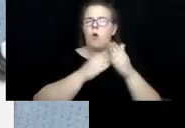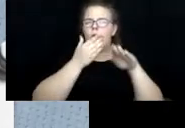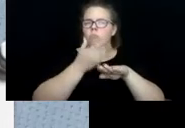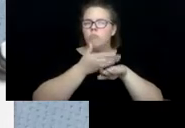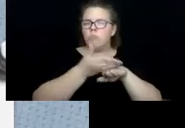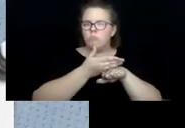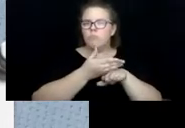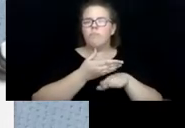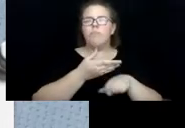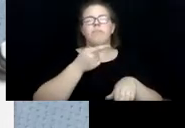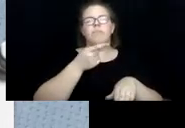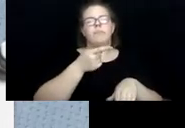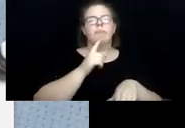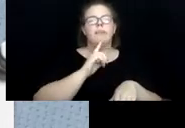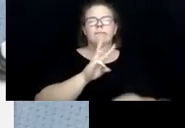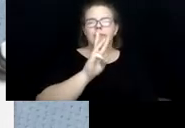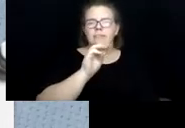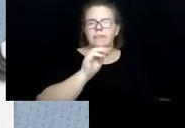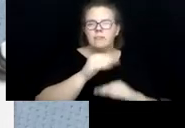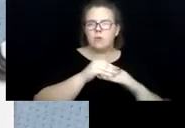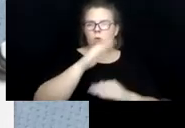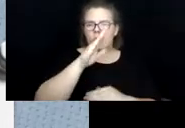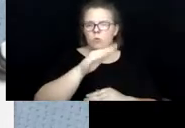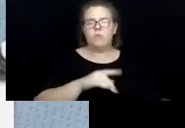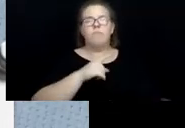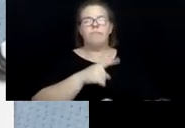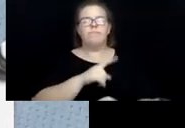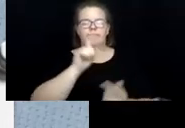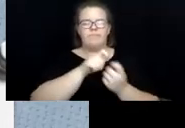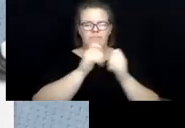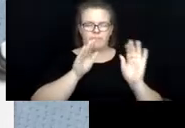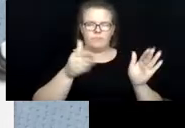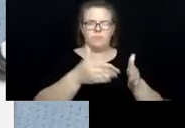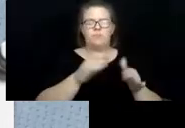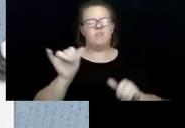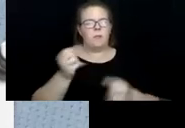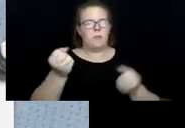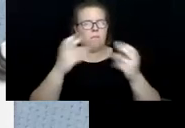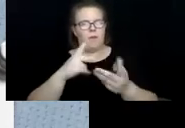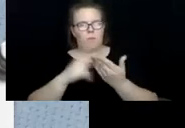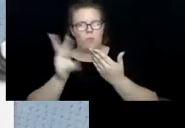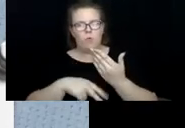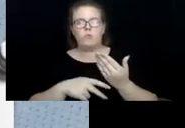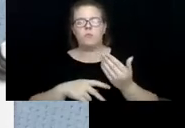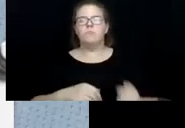persons 60 years of age and older. And it's targeted like a lot of our programs to persons with